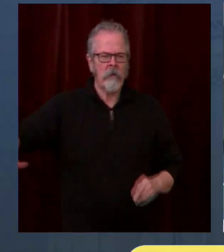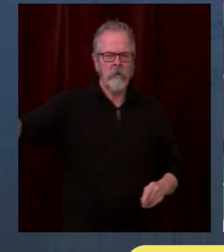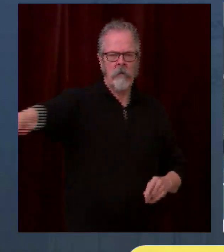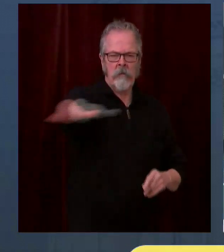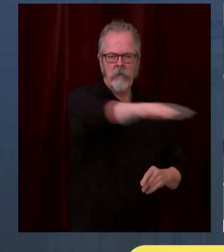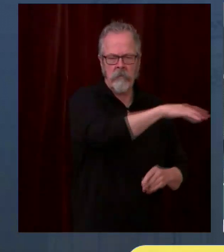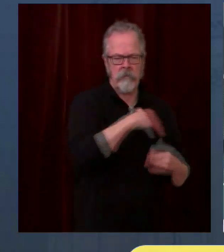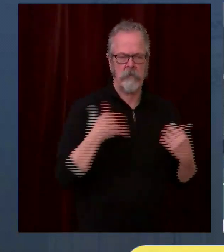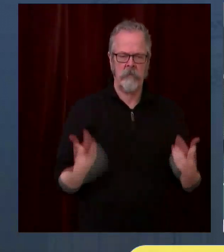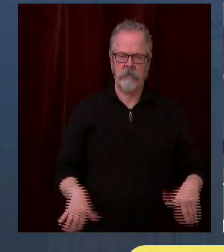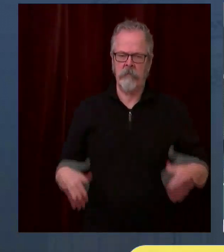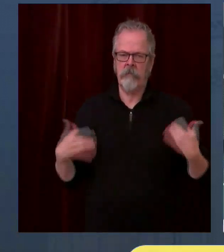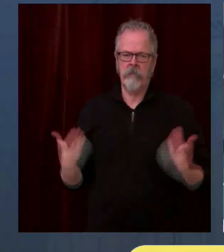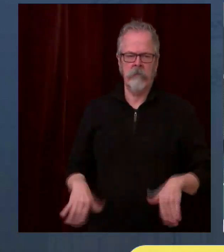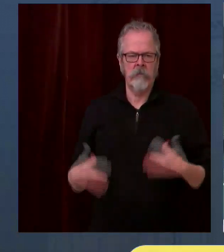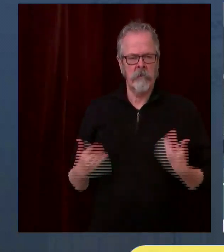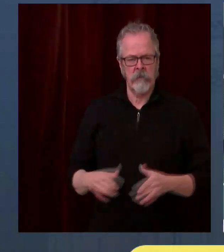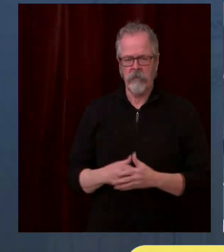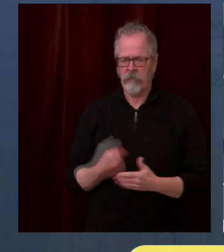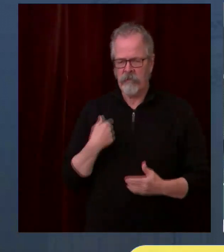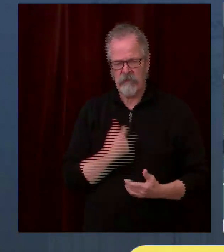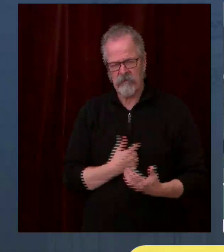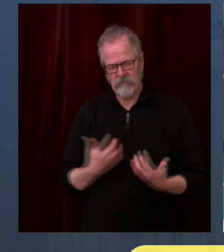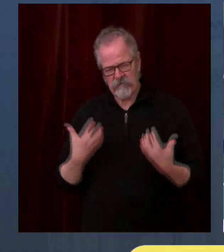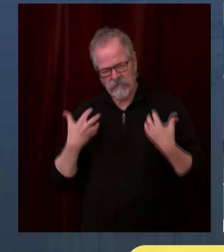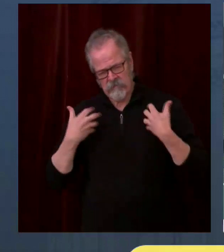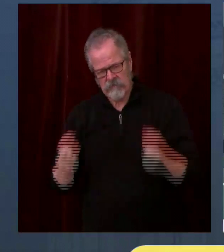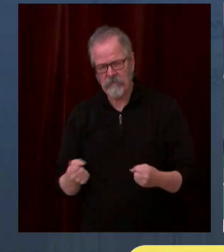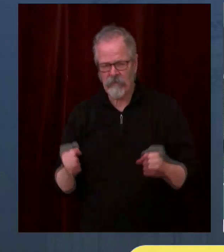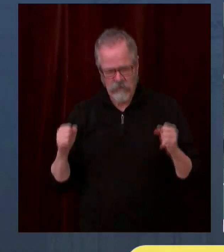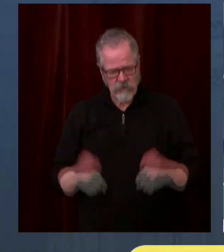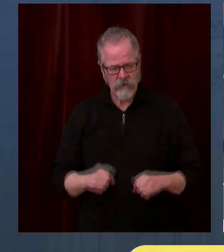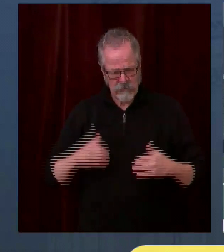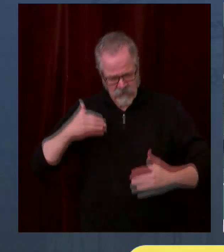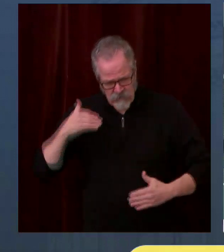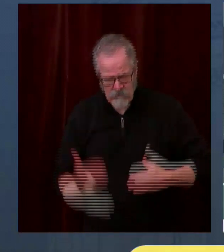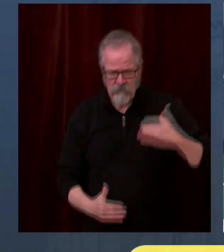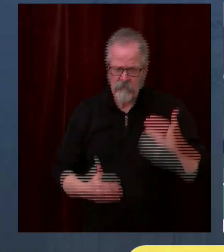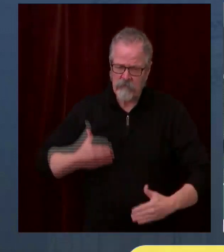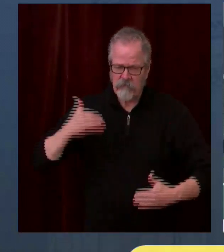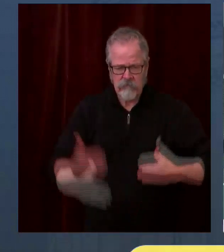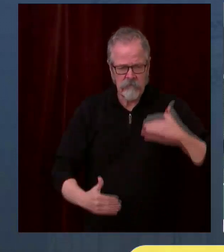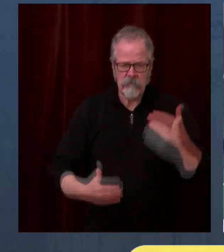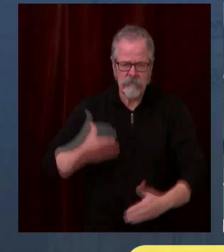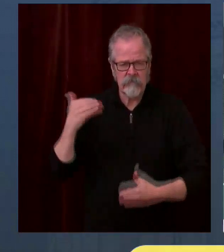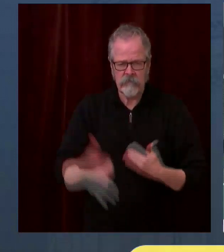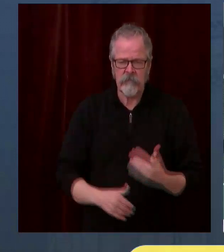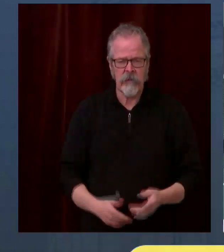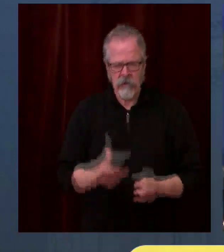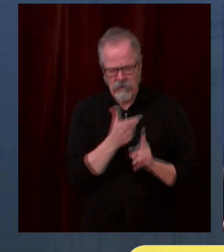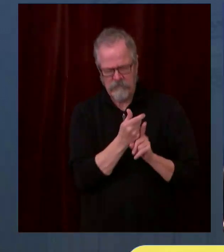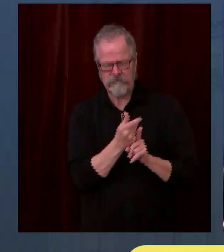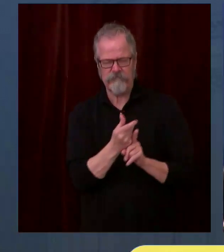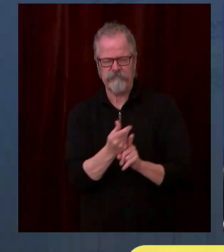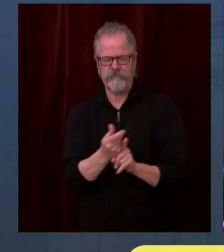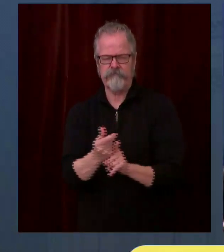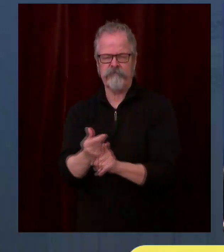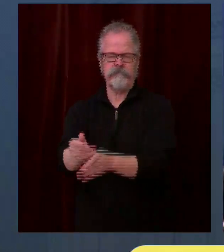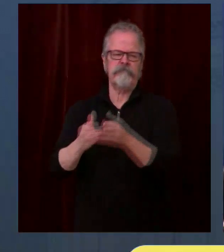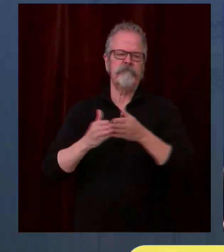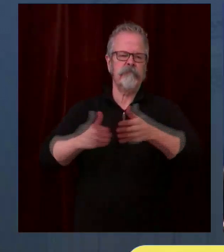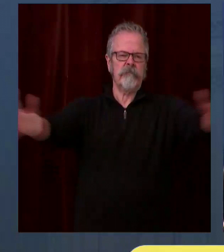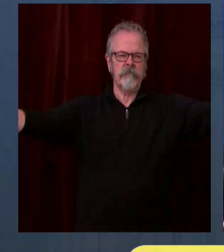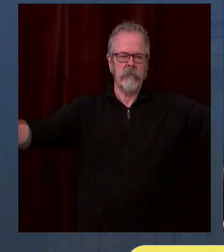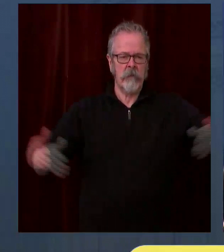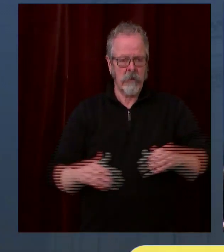we can bring vaccines to everyone faster because of this initiative. So thank you for letting us play a part. Brad, are you